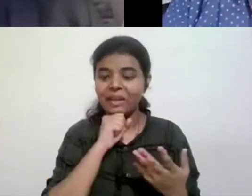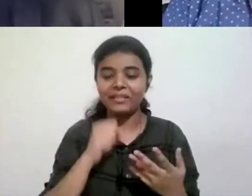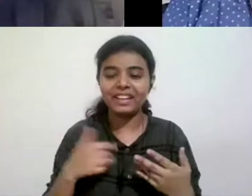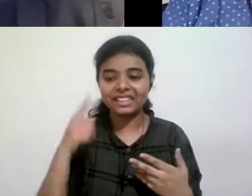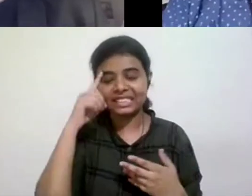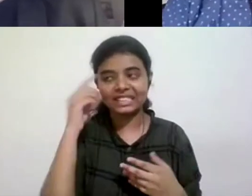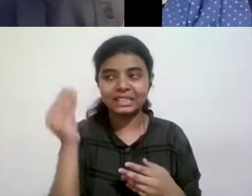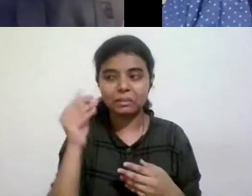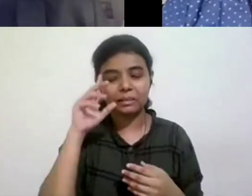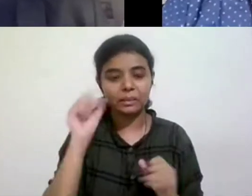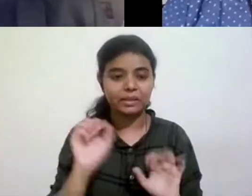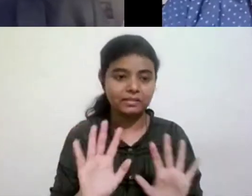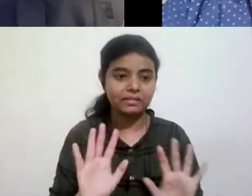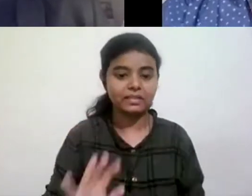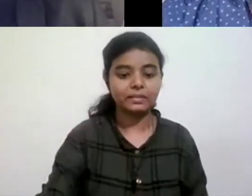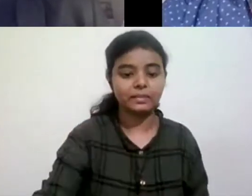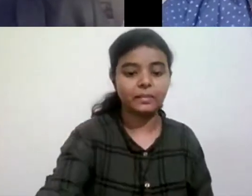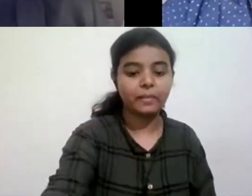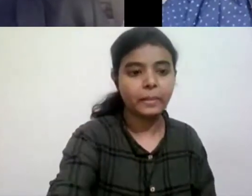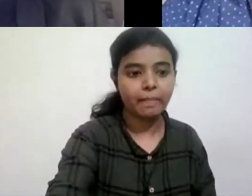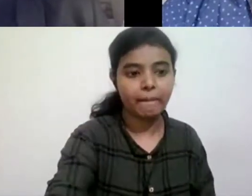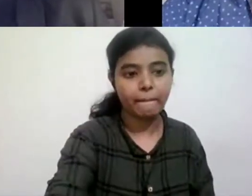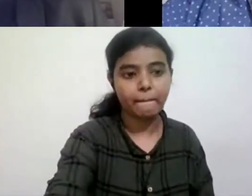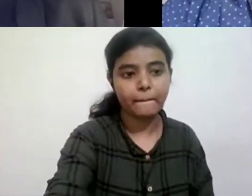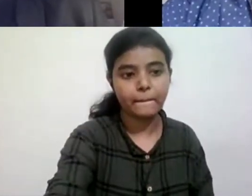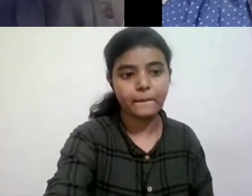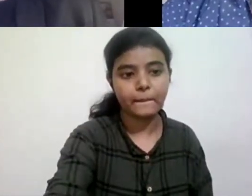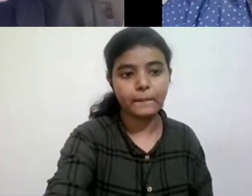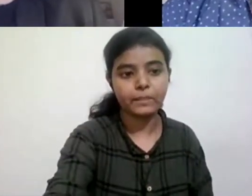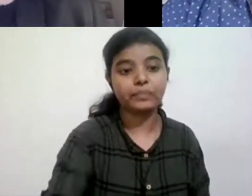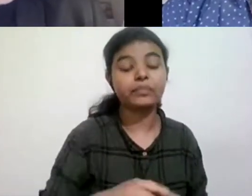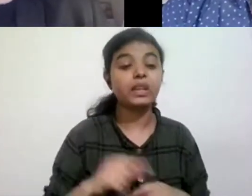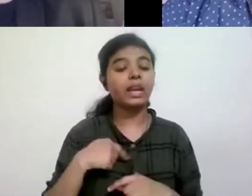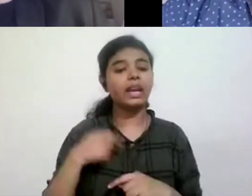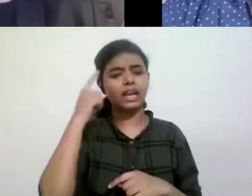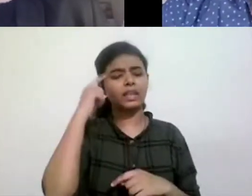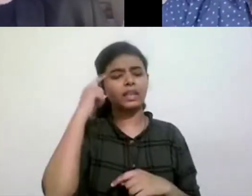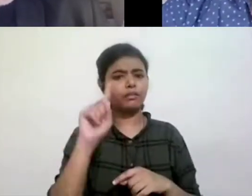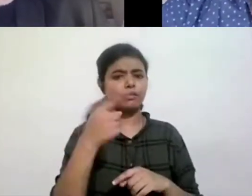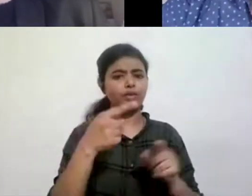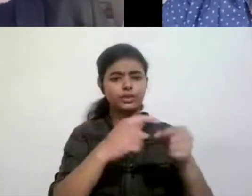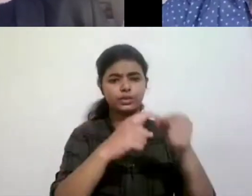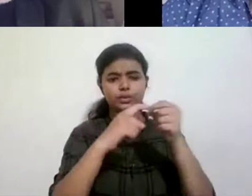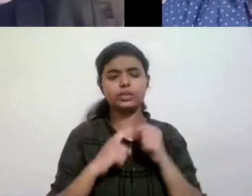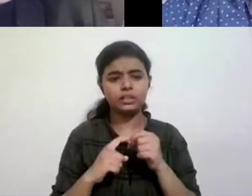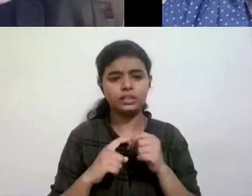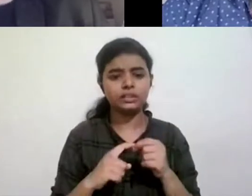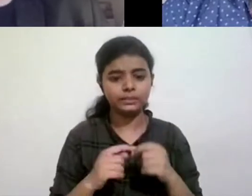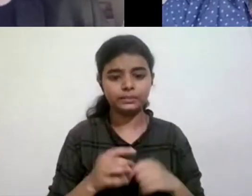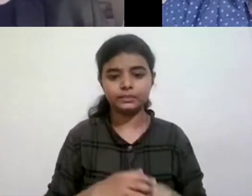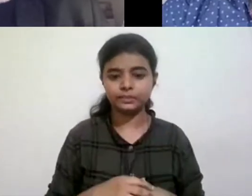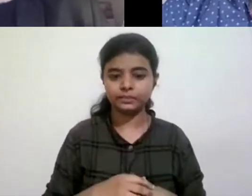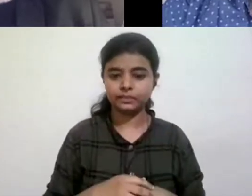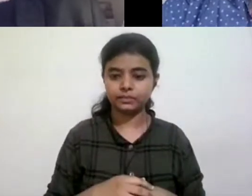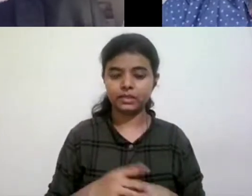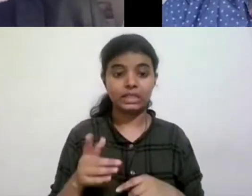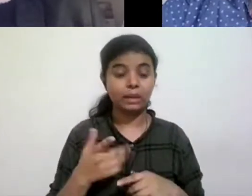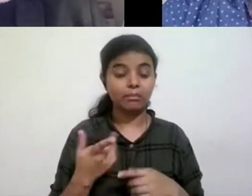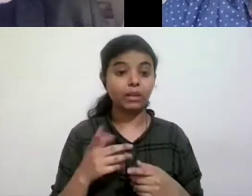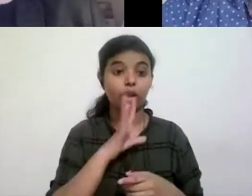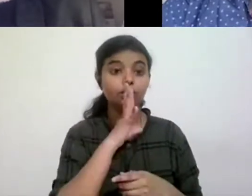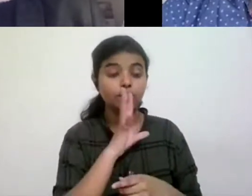but, uh, I, I think the, the, the first question you were asking is about, you know, ethnicity and